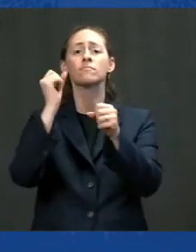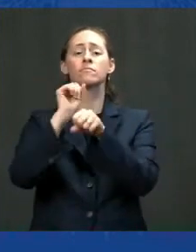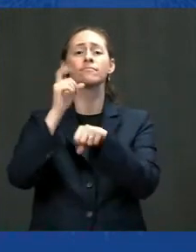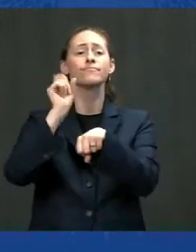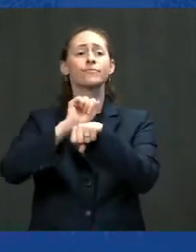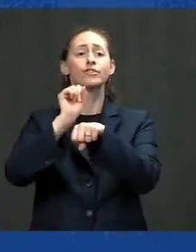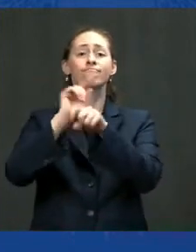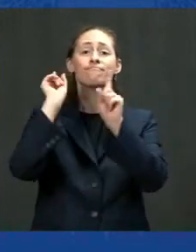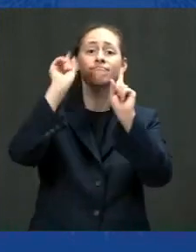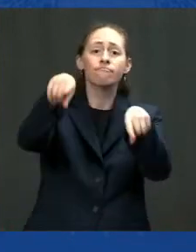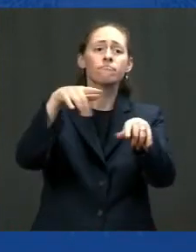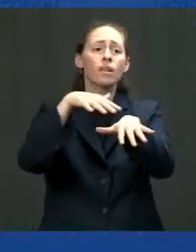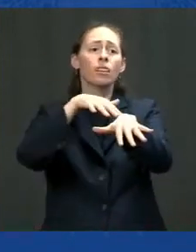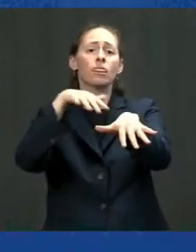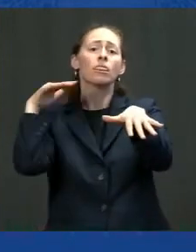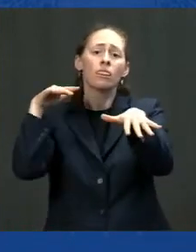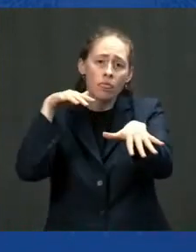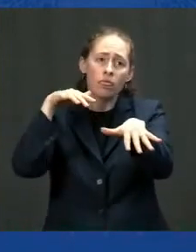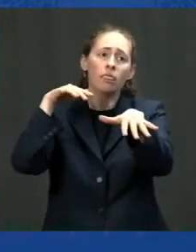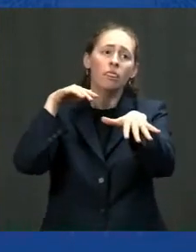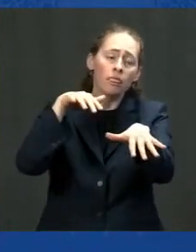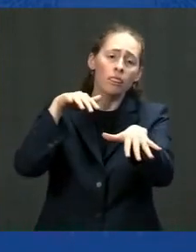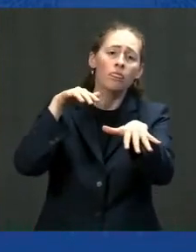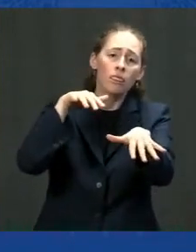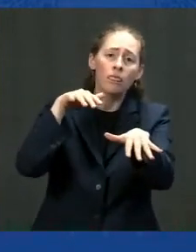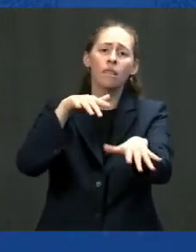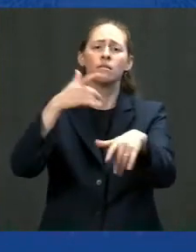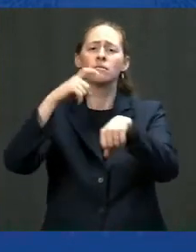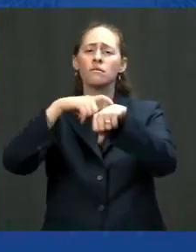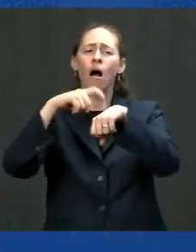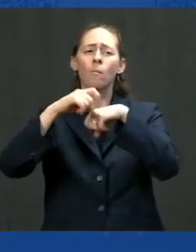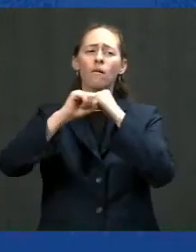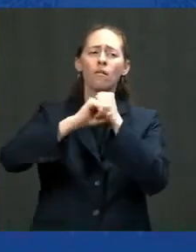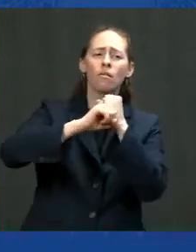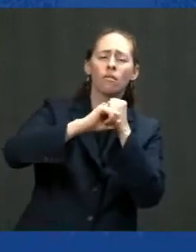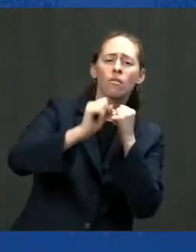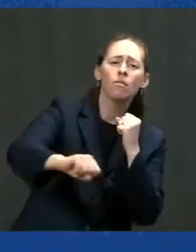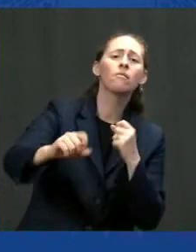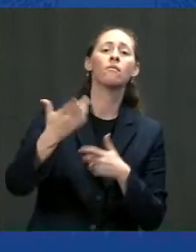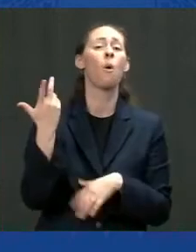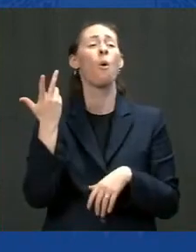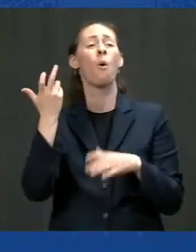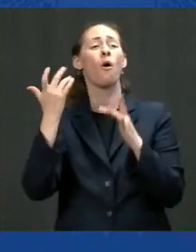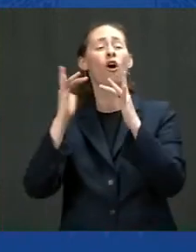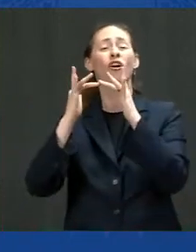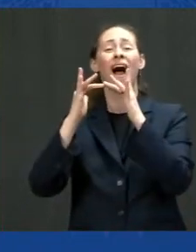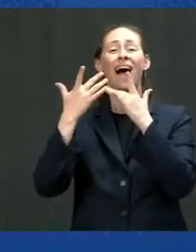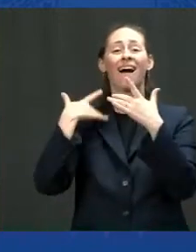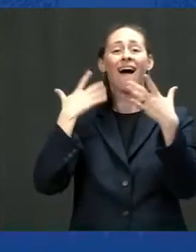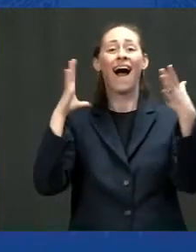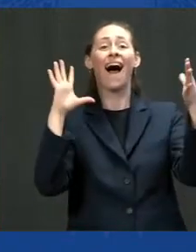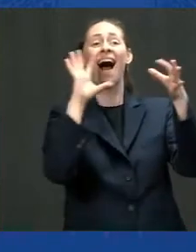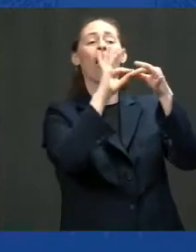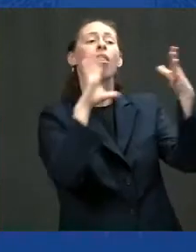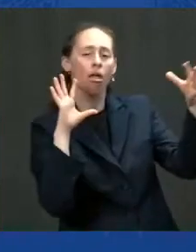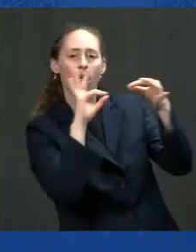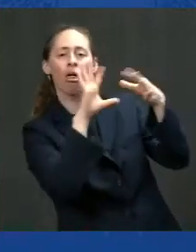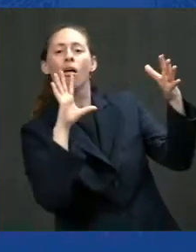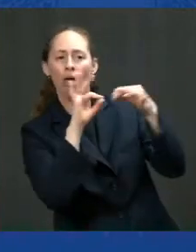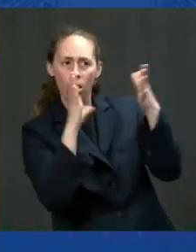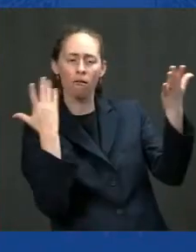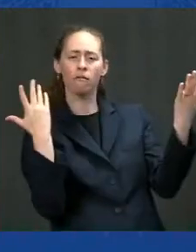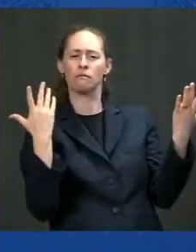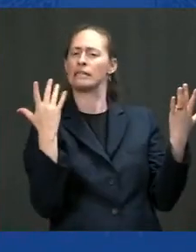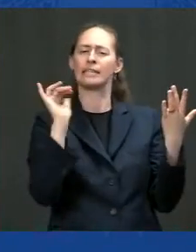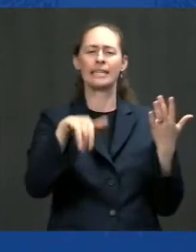they're waiting for slow spotty internet to connect them to the world that's what the